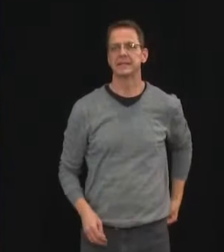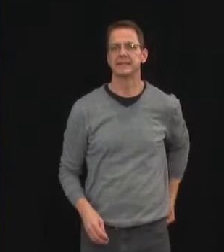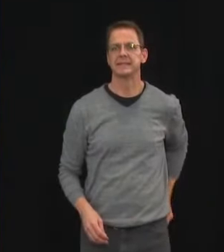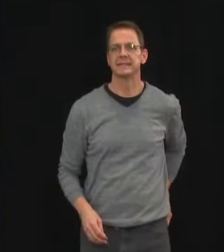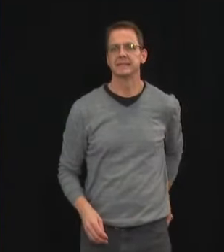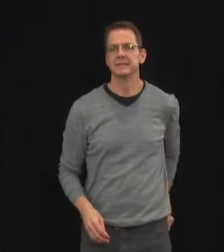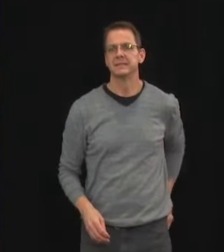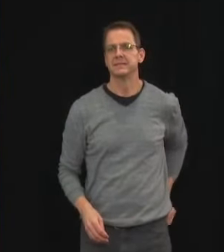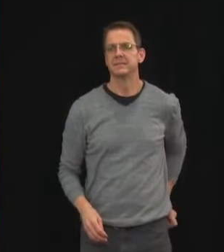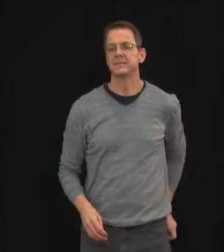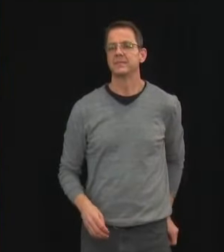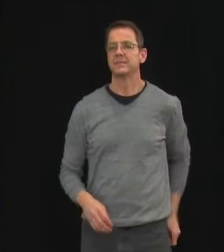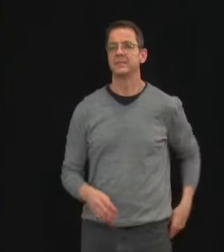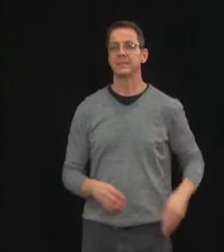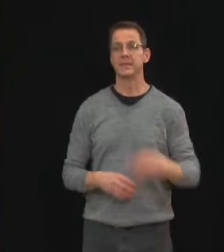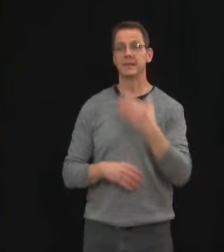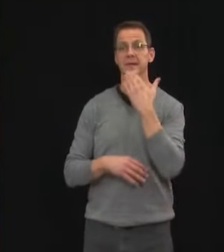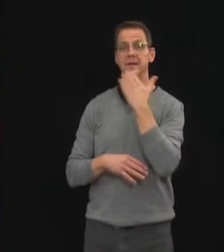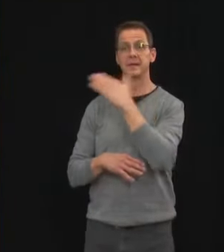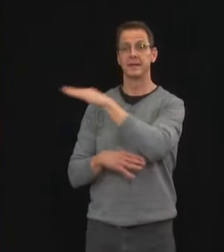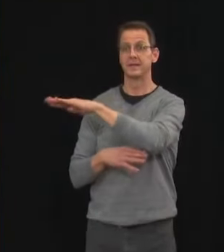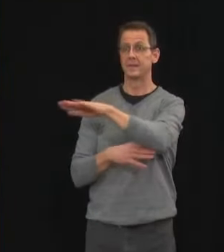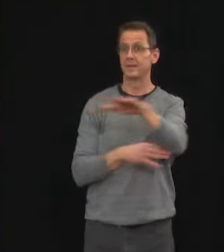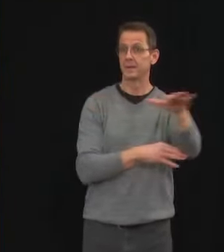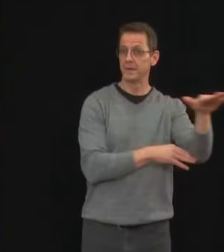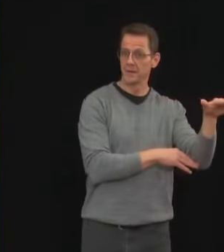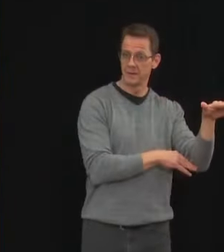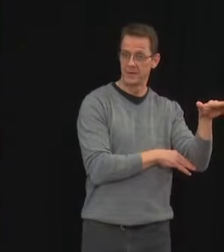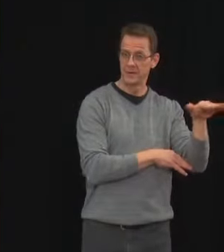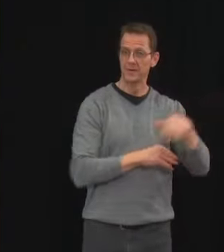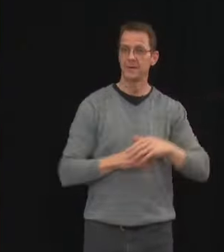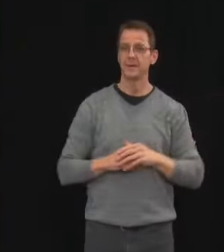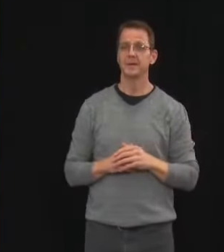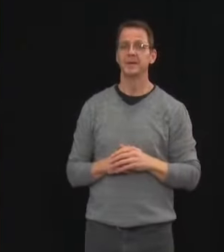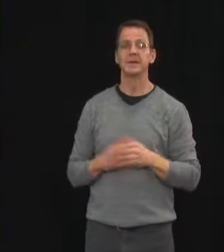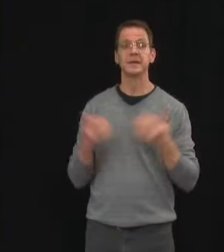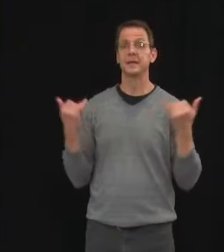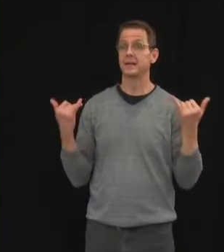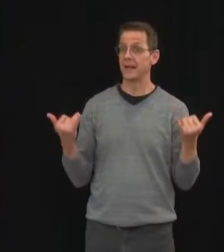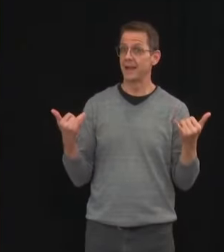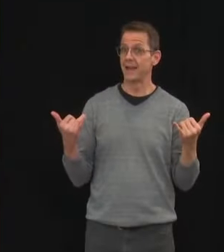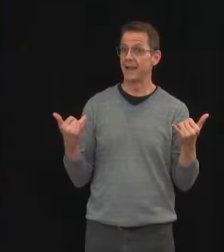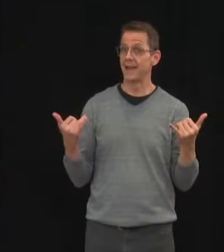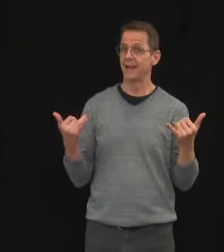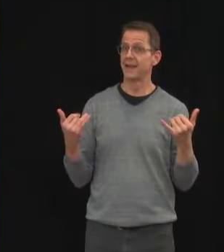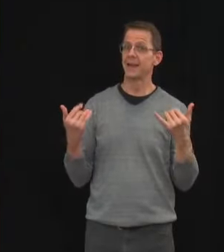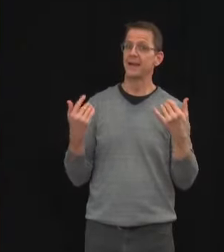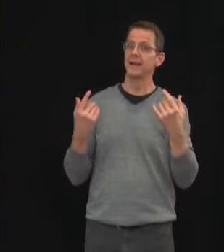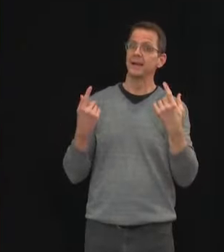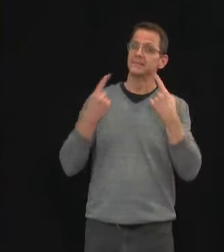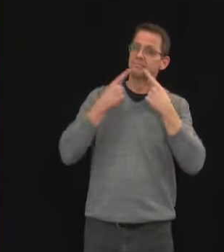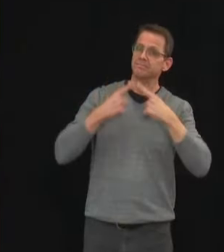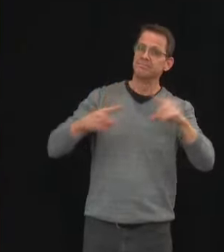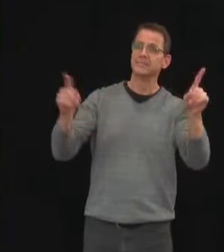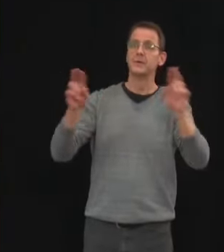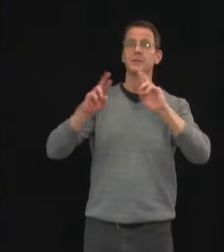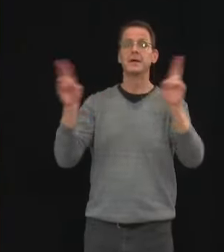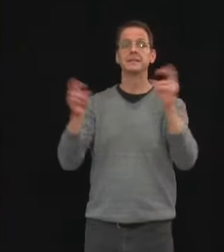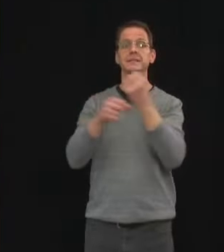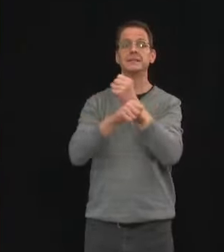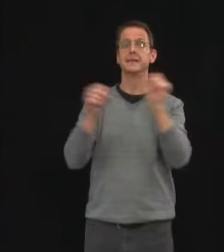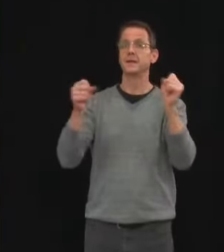Good afternoon. Today I'm here to announce that Alberta is ready to safely and cautiously enter step two of our path forward.